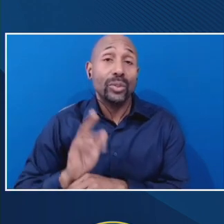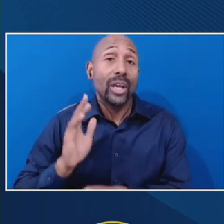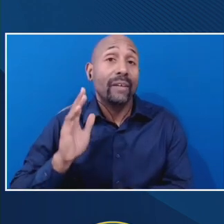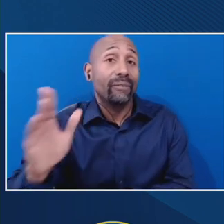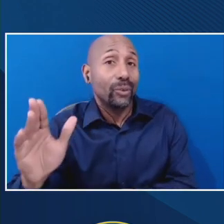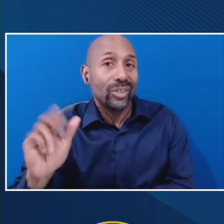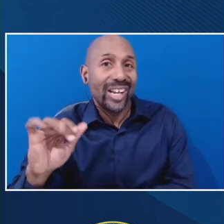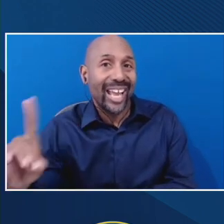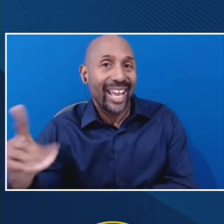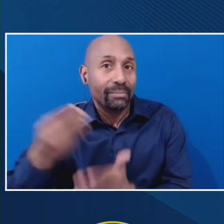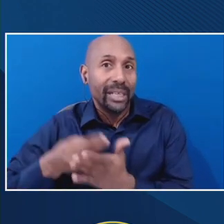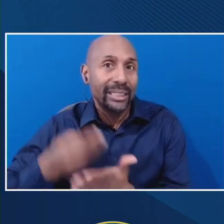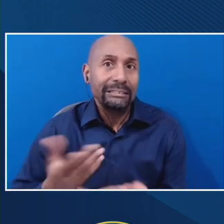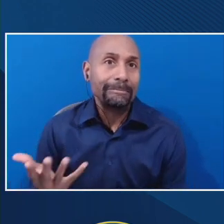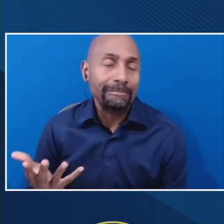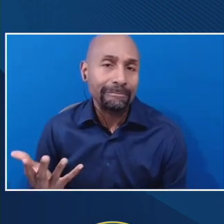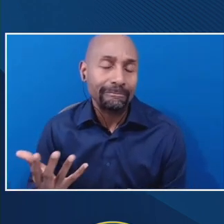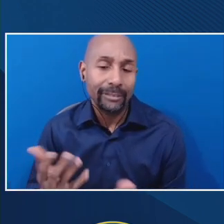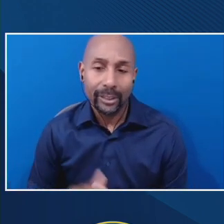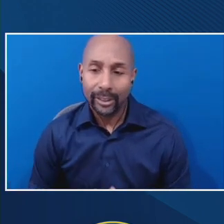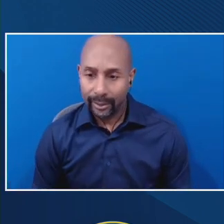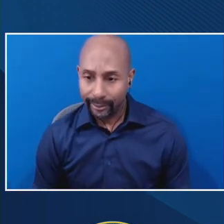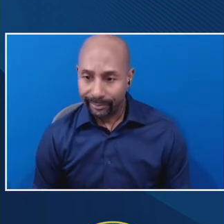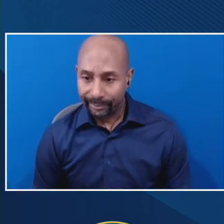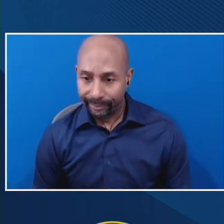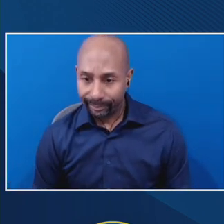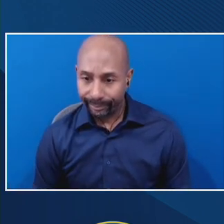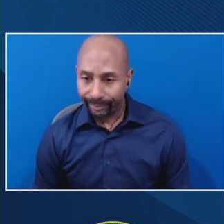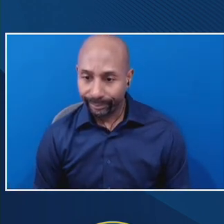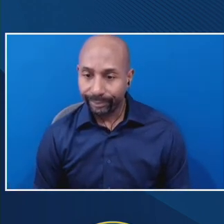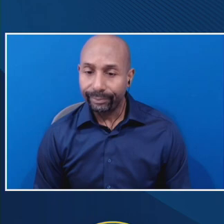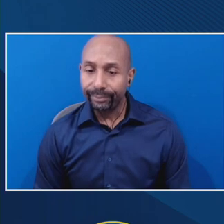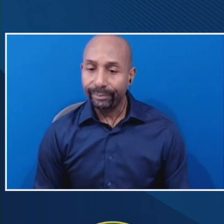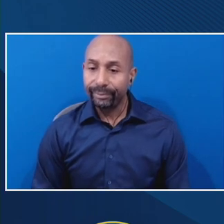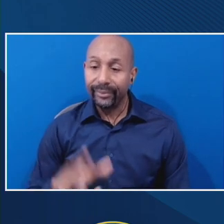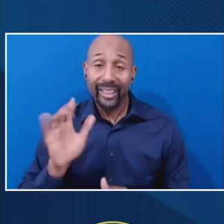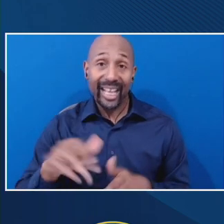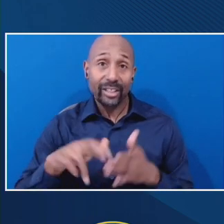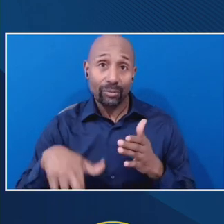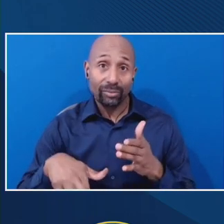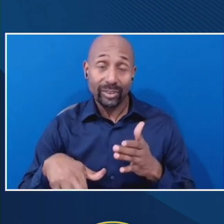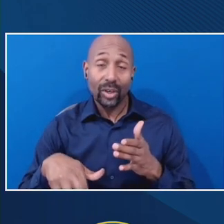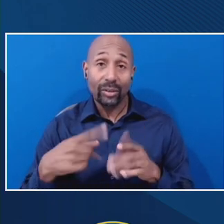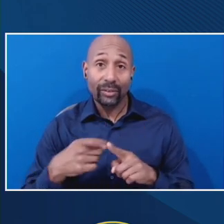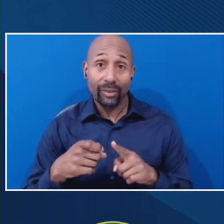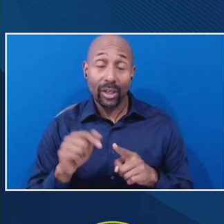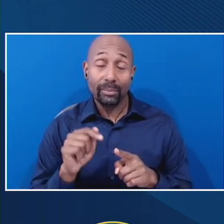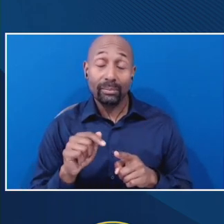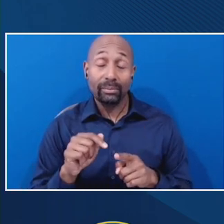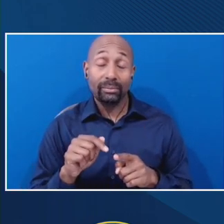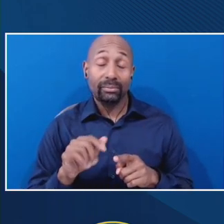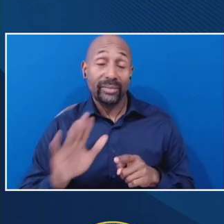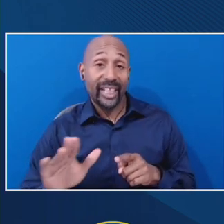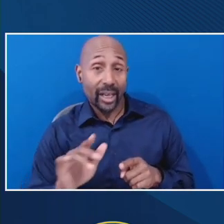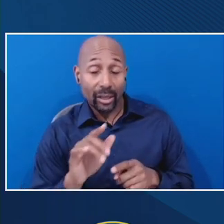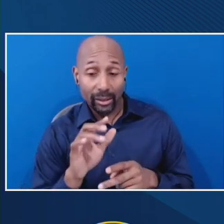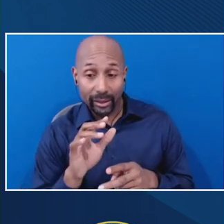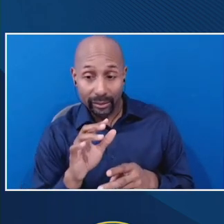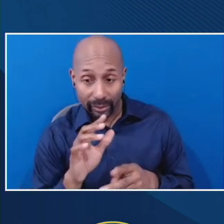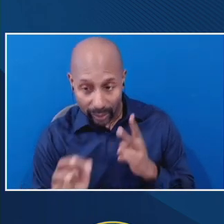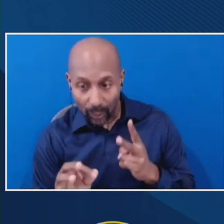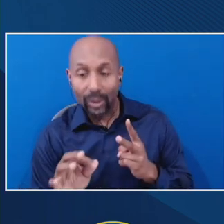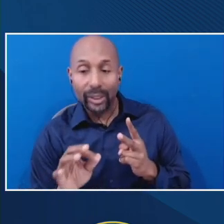but I know there is some misgiving, uh, among, um, some of the experts we've spoken with, uh, regarding,